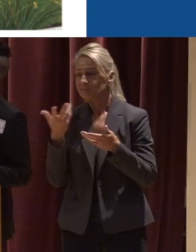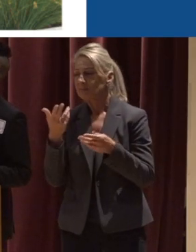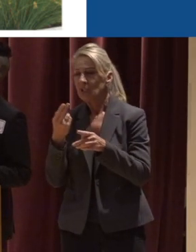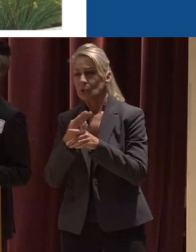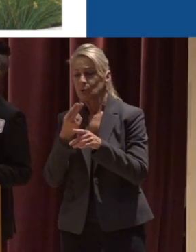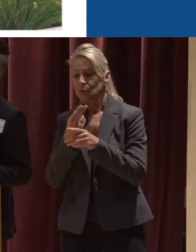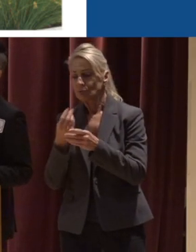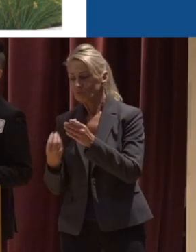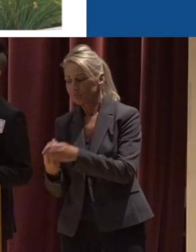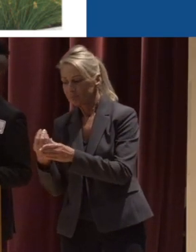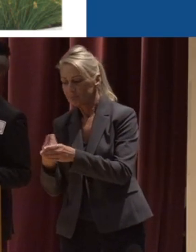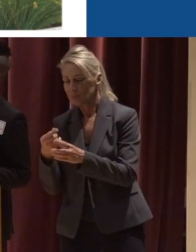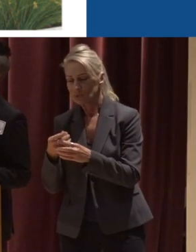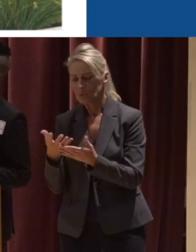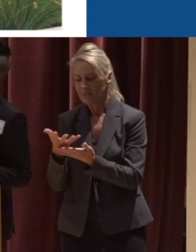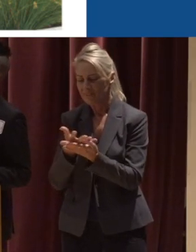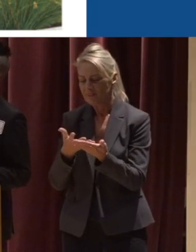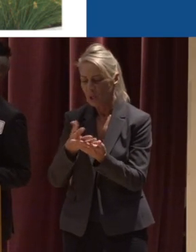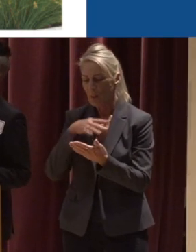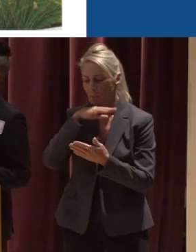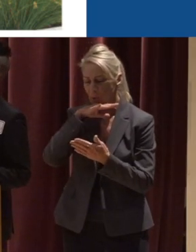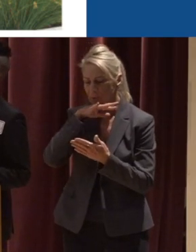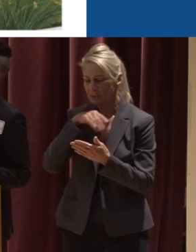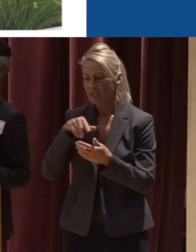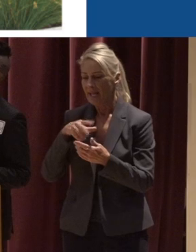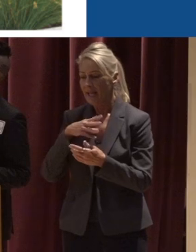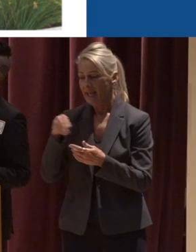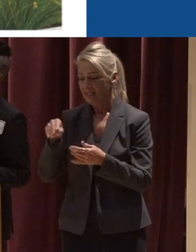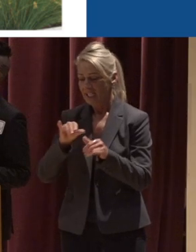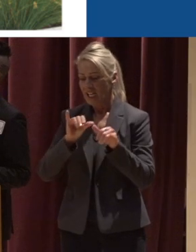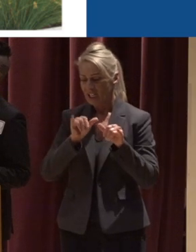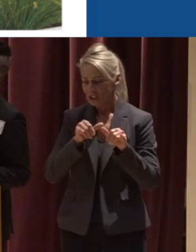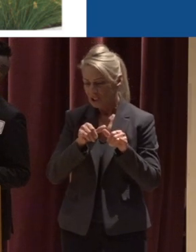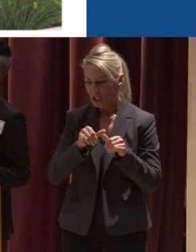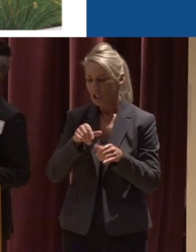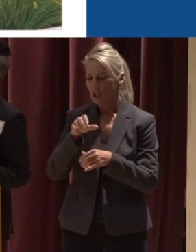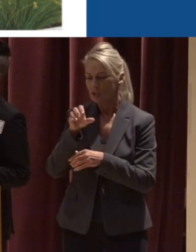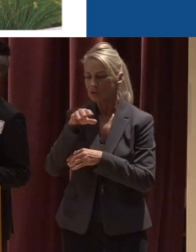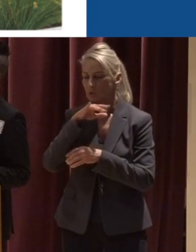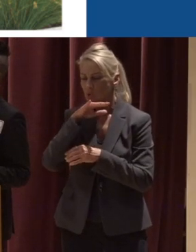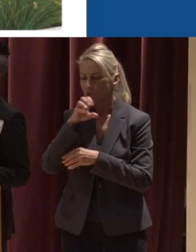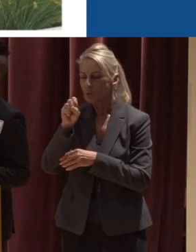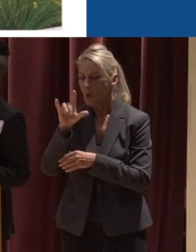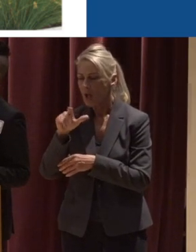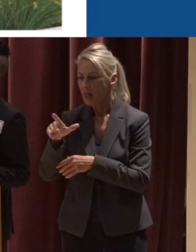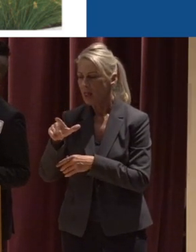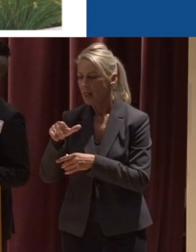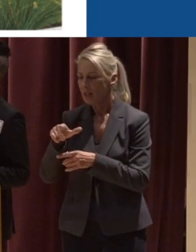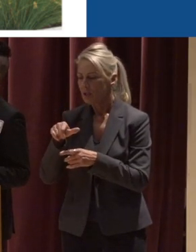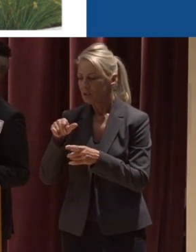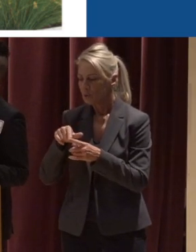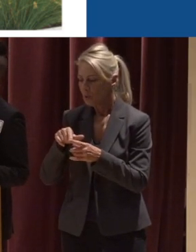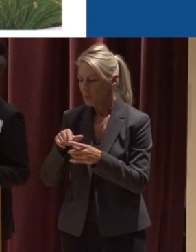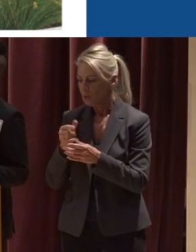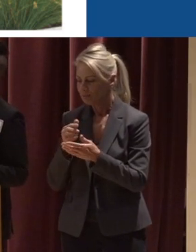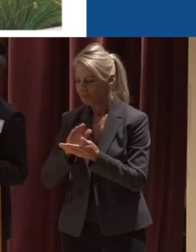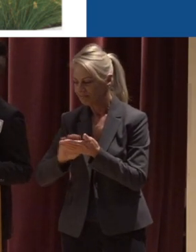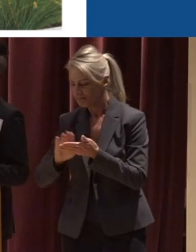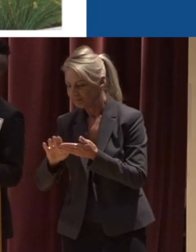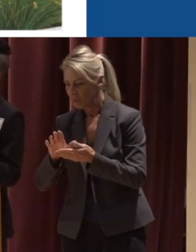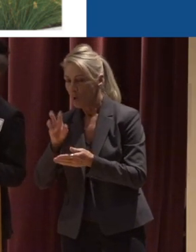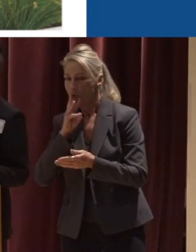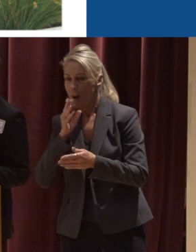vegetation to filter pollutants And an engineered soil media to also filter and infiltrate water